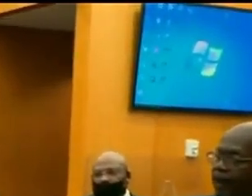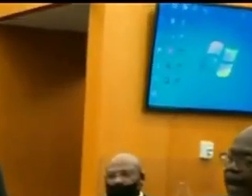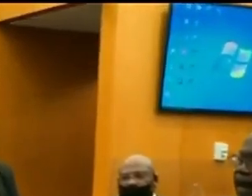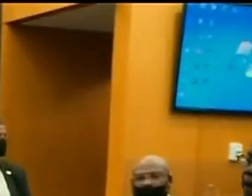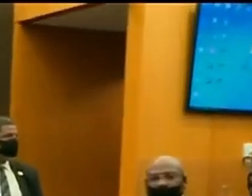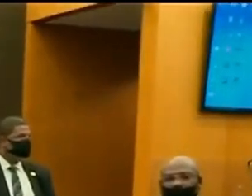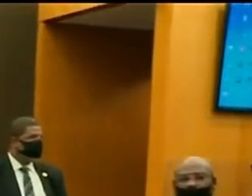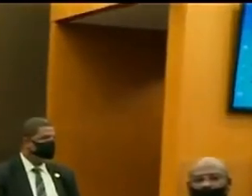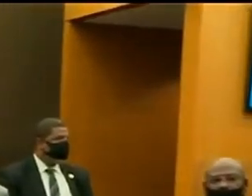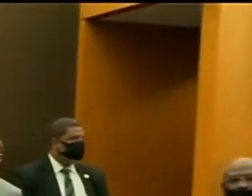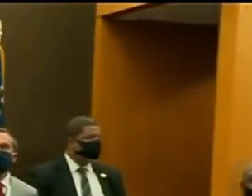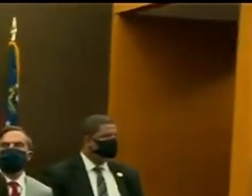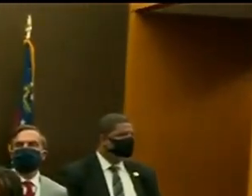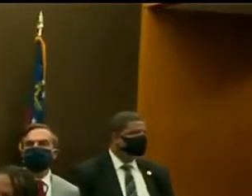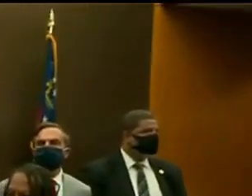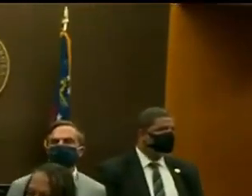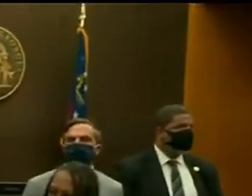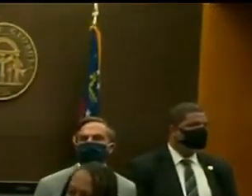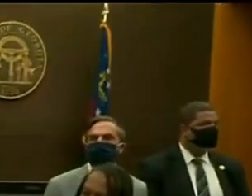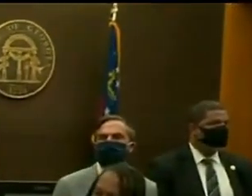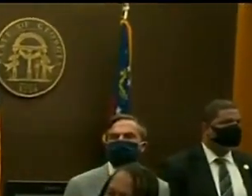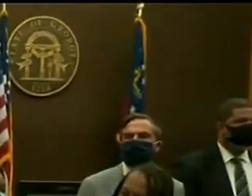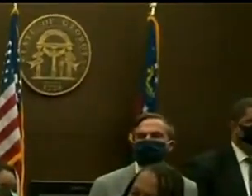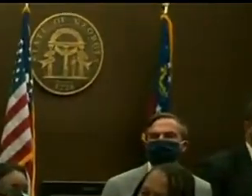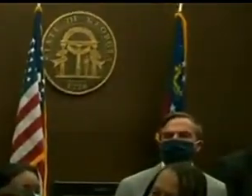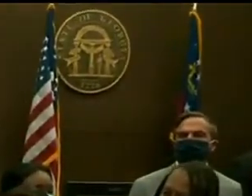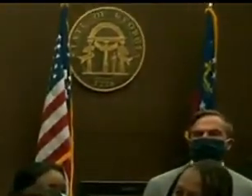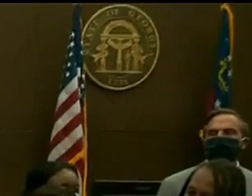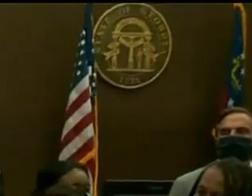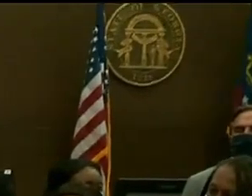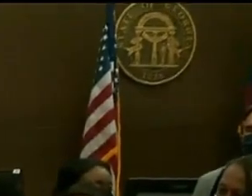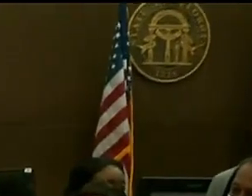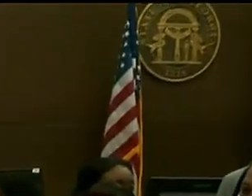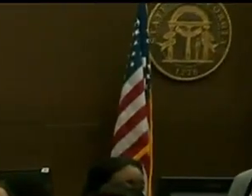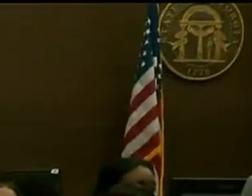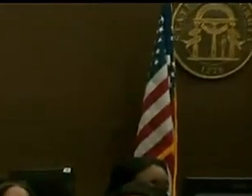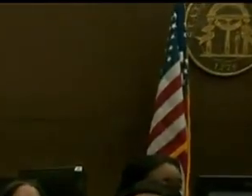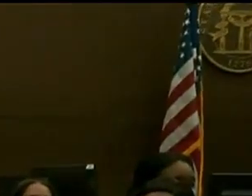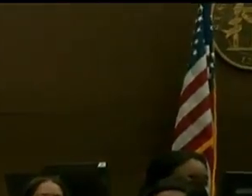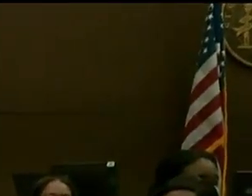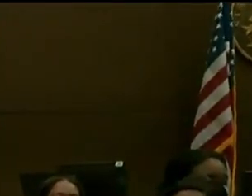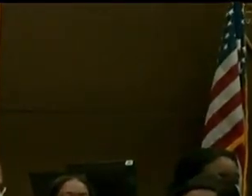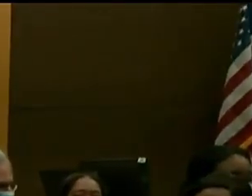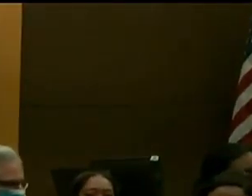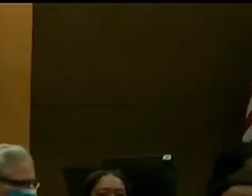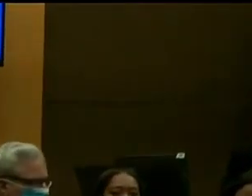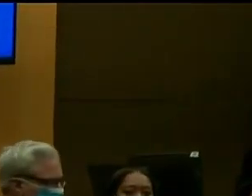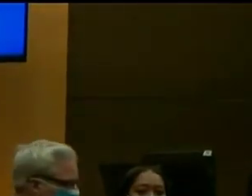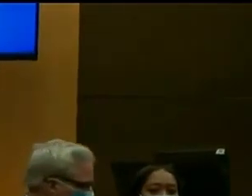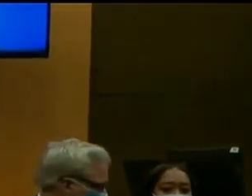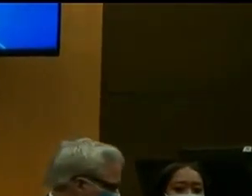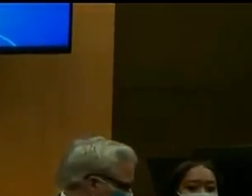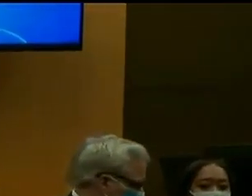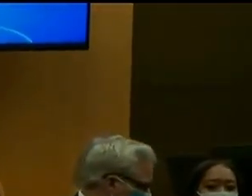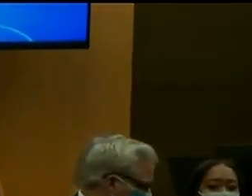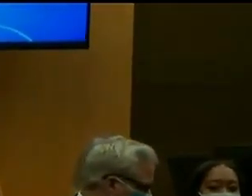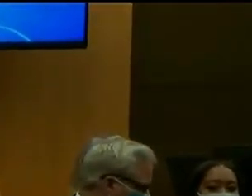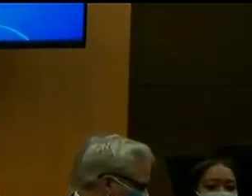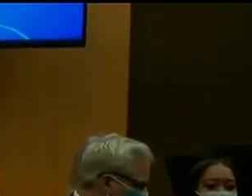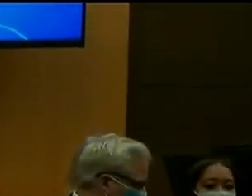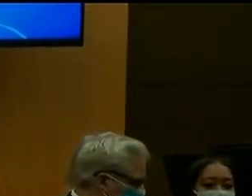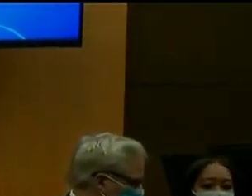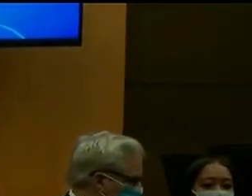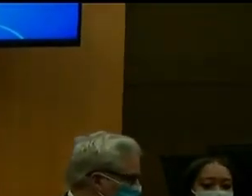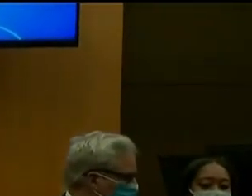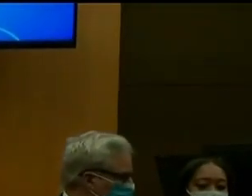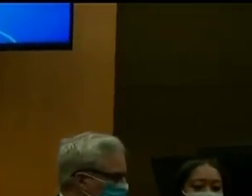where they are announcing charges against the police officers involved in a deadly shooting over the weekend let's listen in examined and possess the